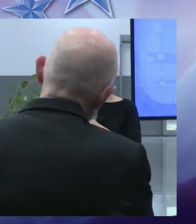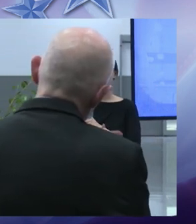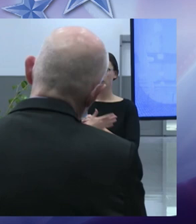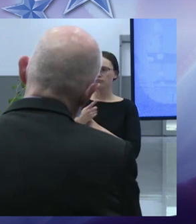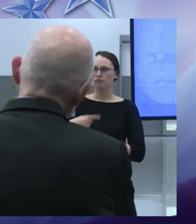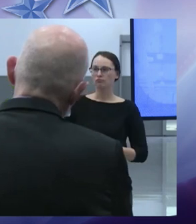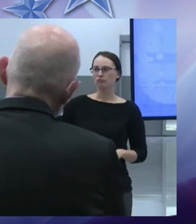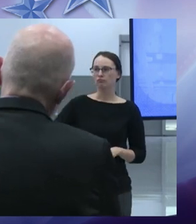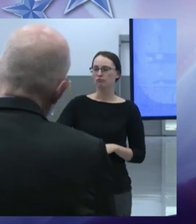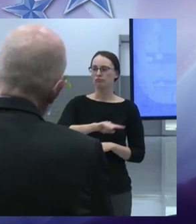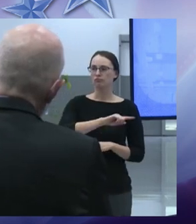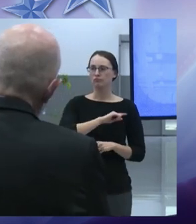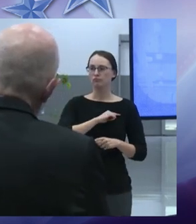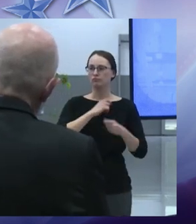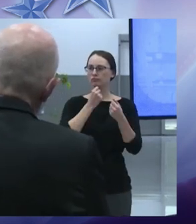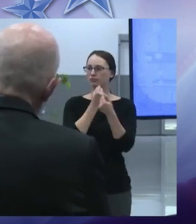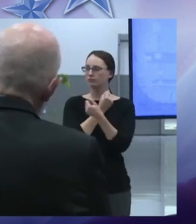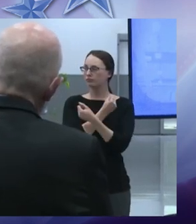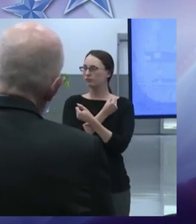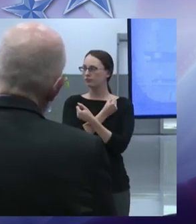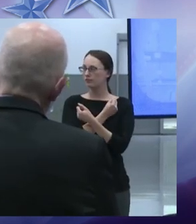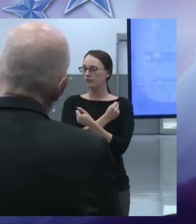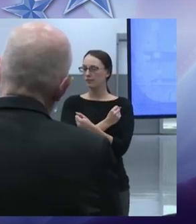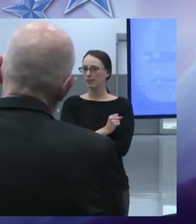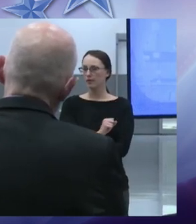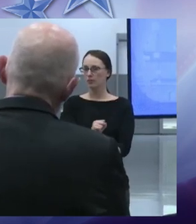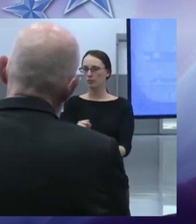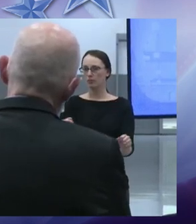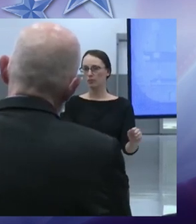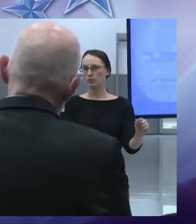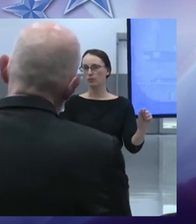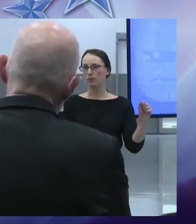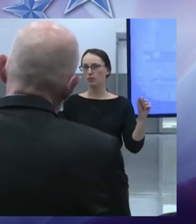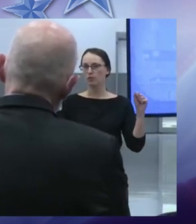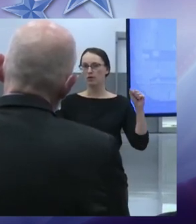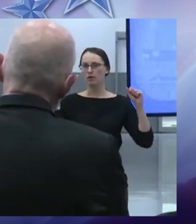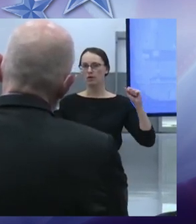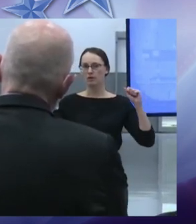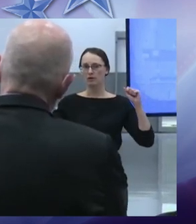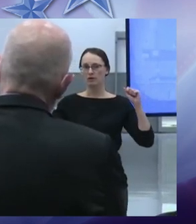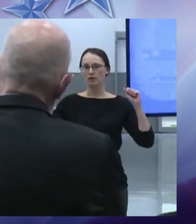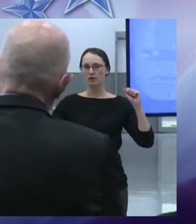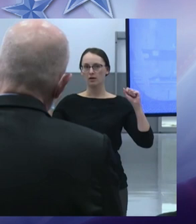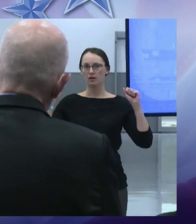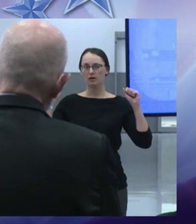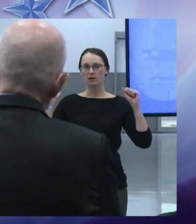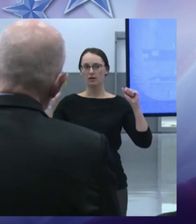of the brave